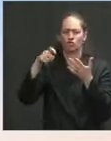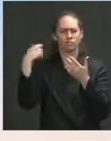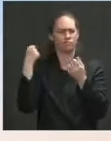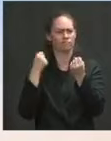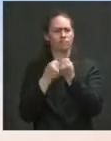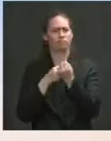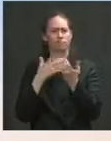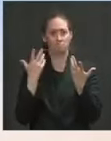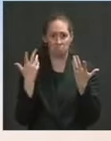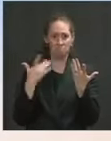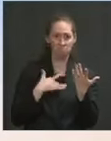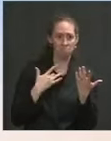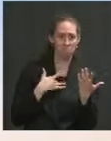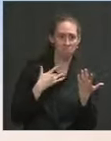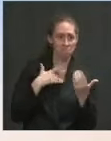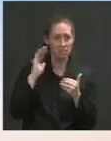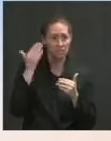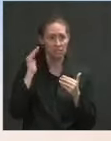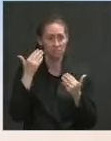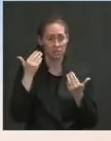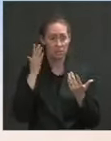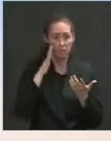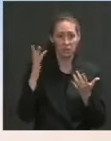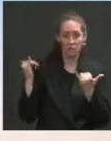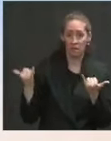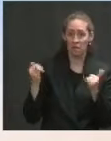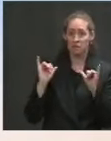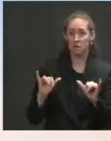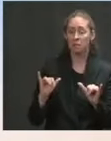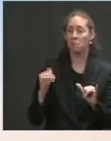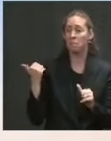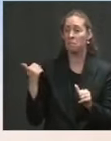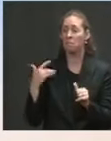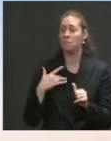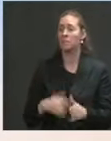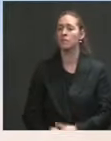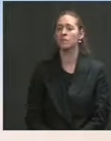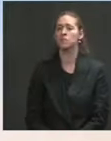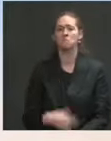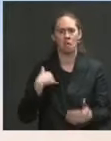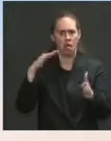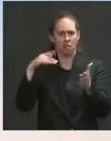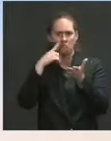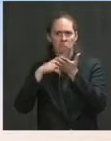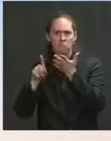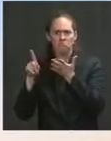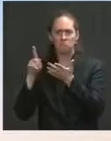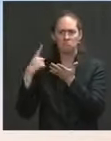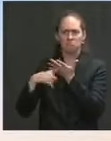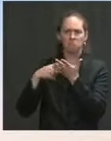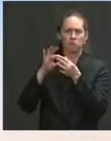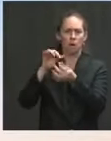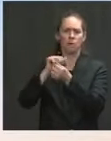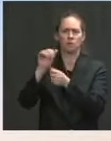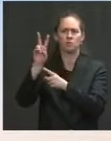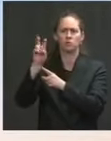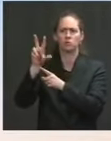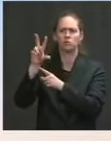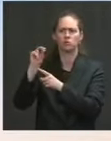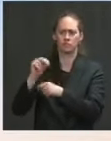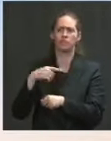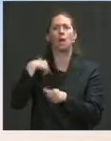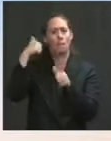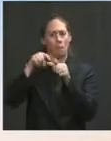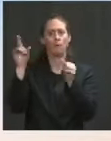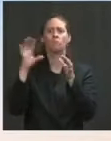last year? I have not spoken with him about Section 230. I remember those comments, and I remember the New York Times article.